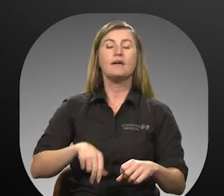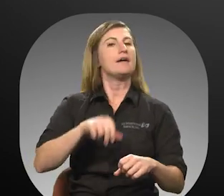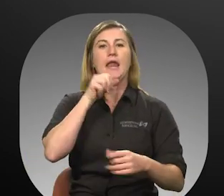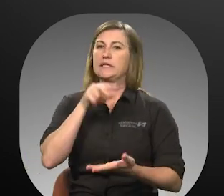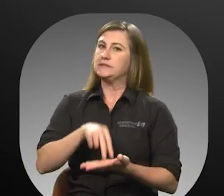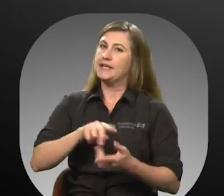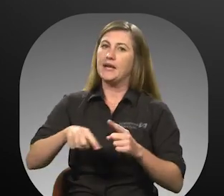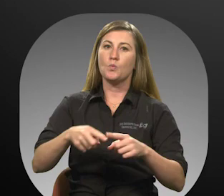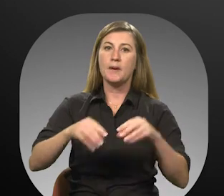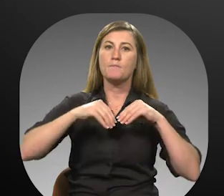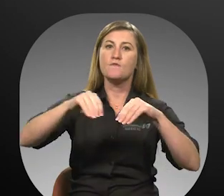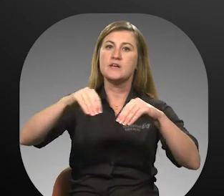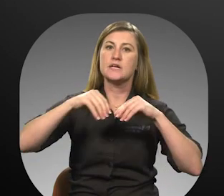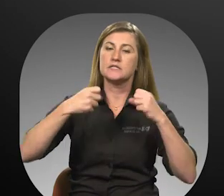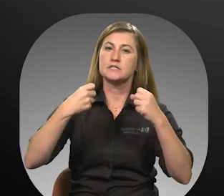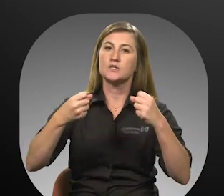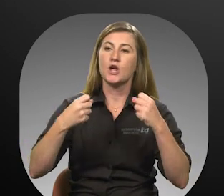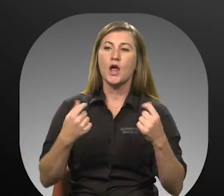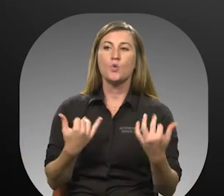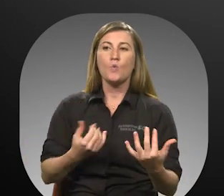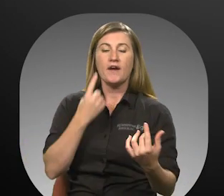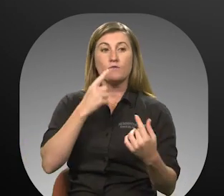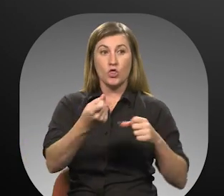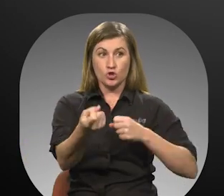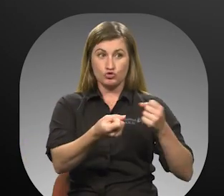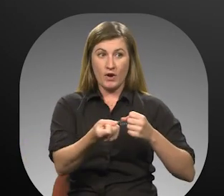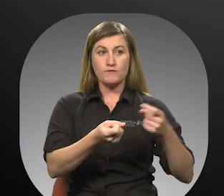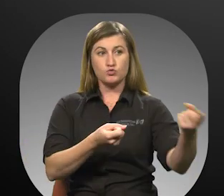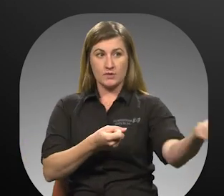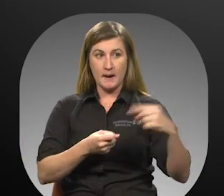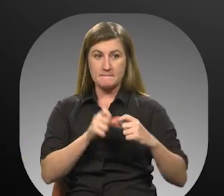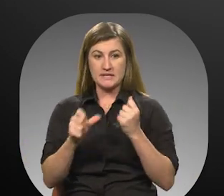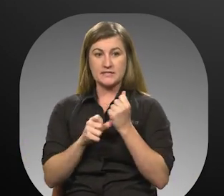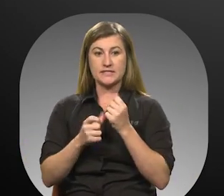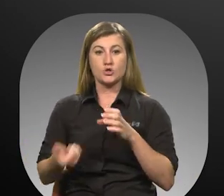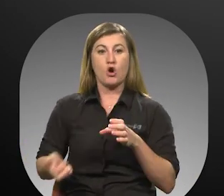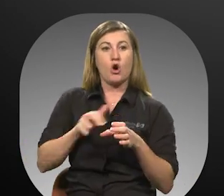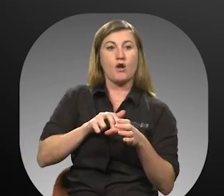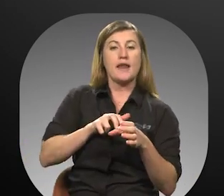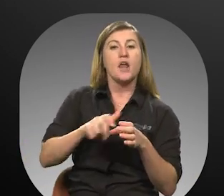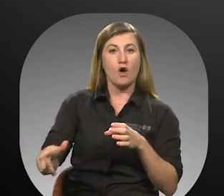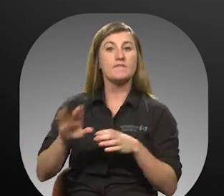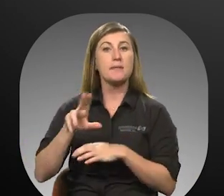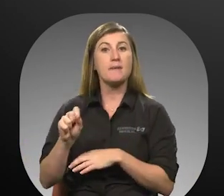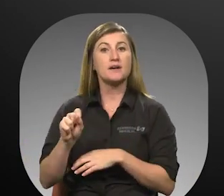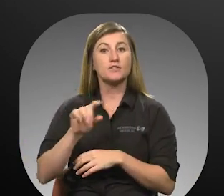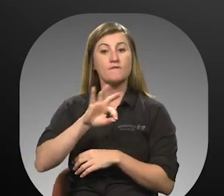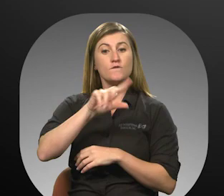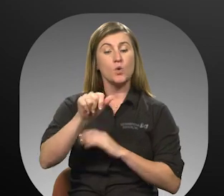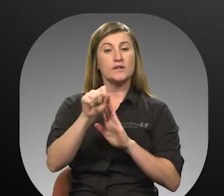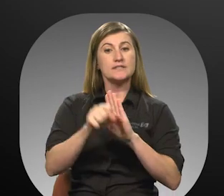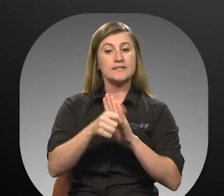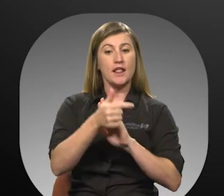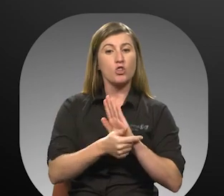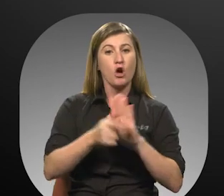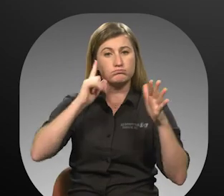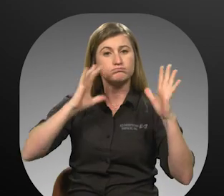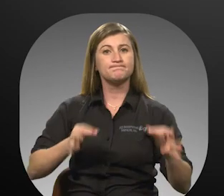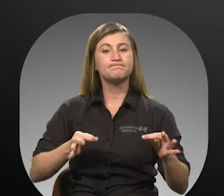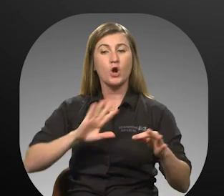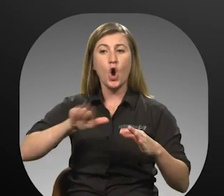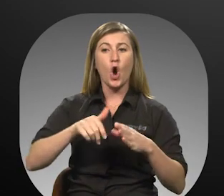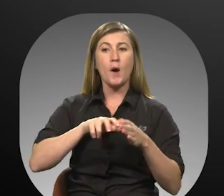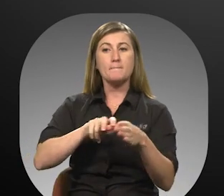standing while the vehicle is in motion waiting for the driver to assist them on and off the bus 6. State law determined that all